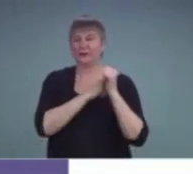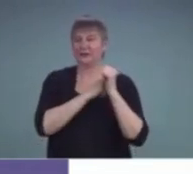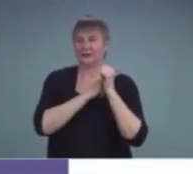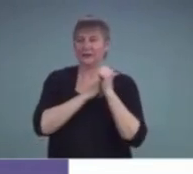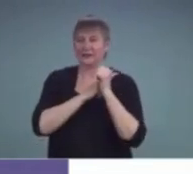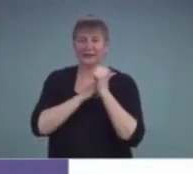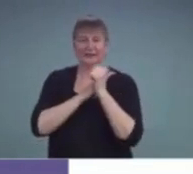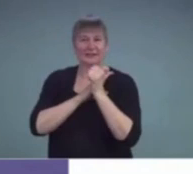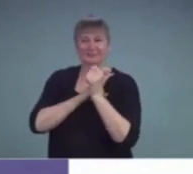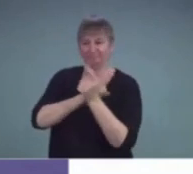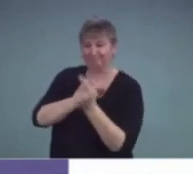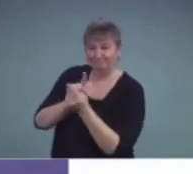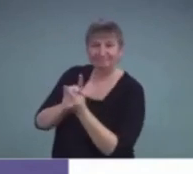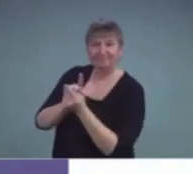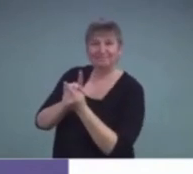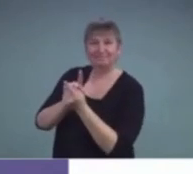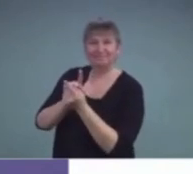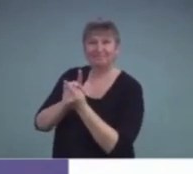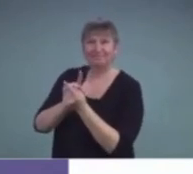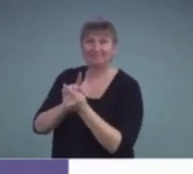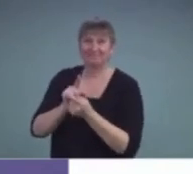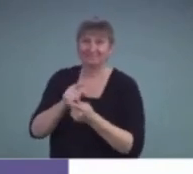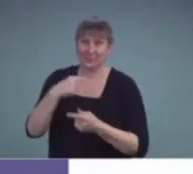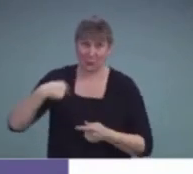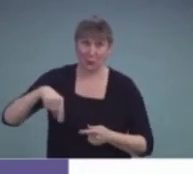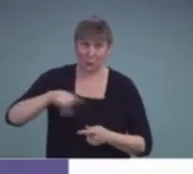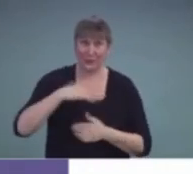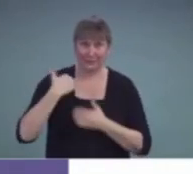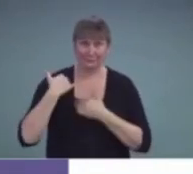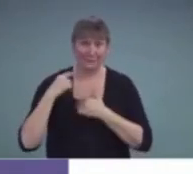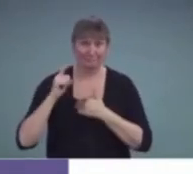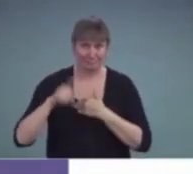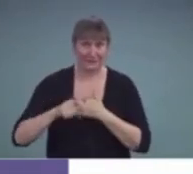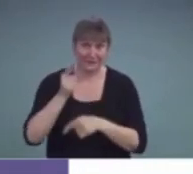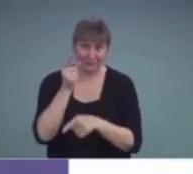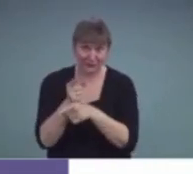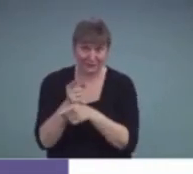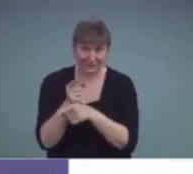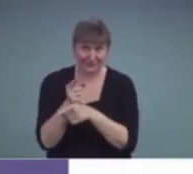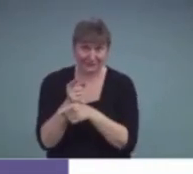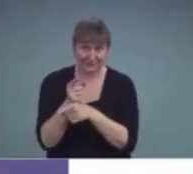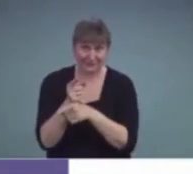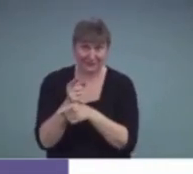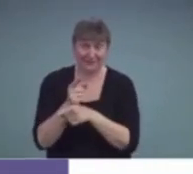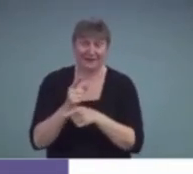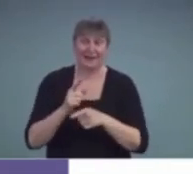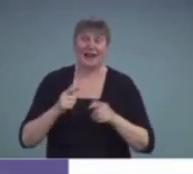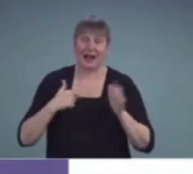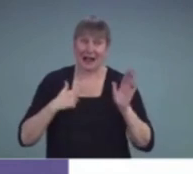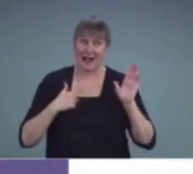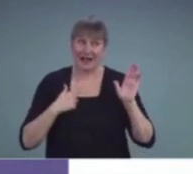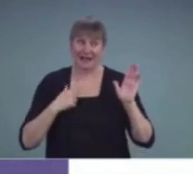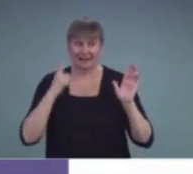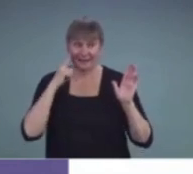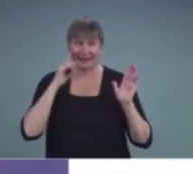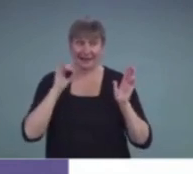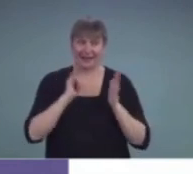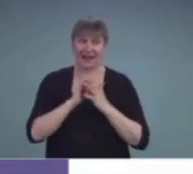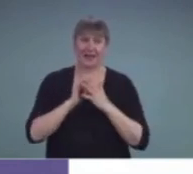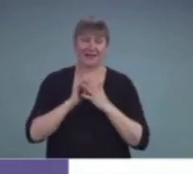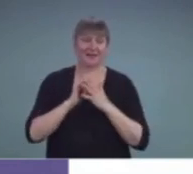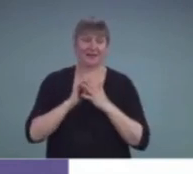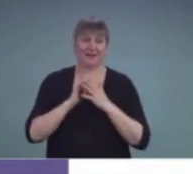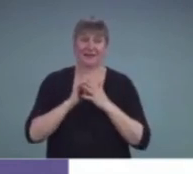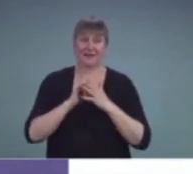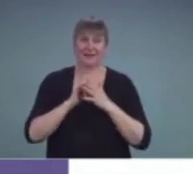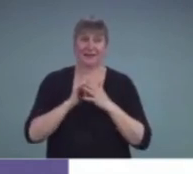of contact that we've got to get it right. And so I just think that so much of this is about